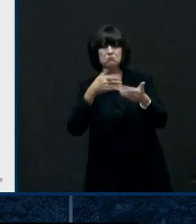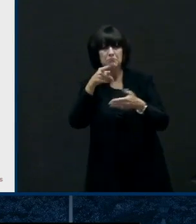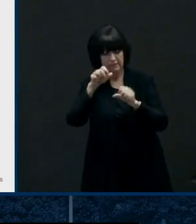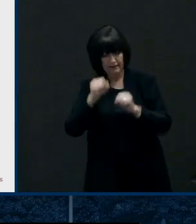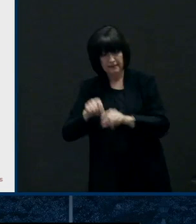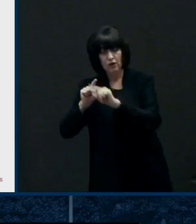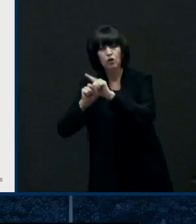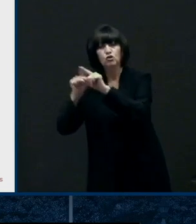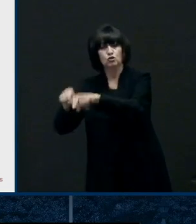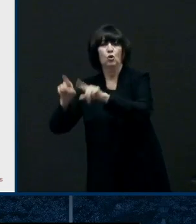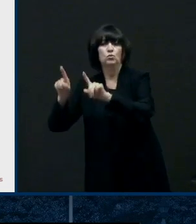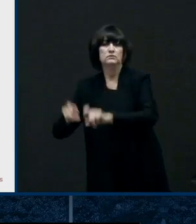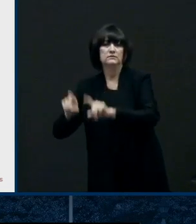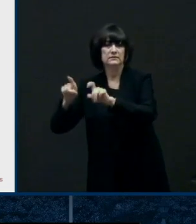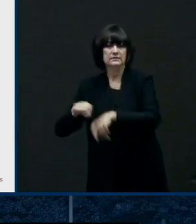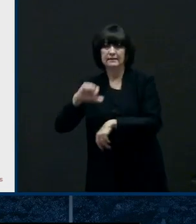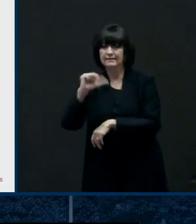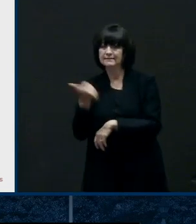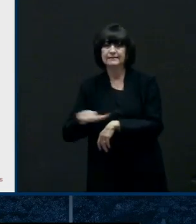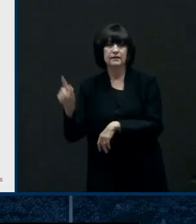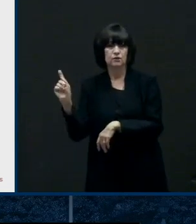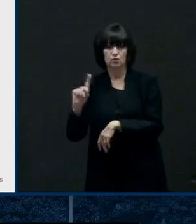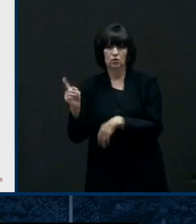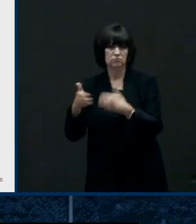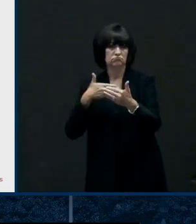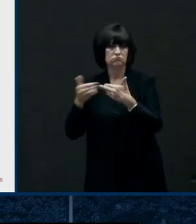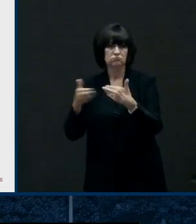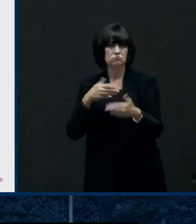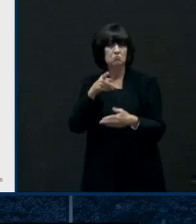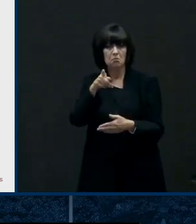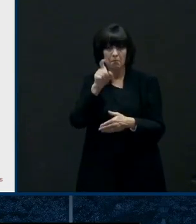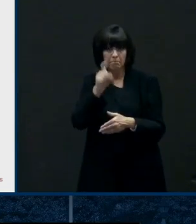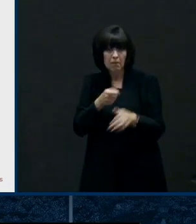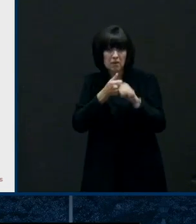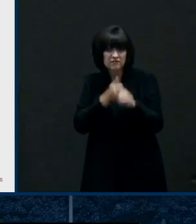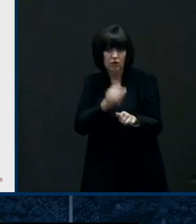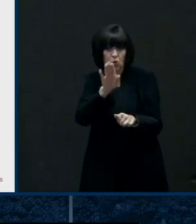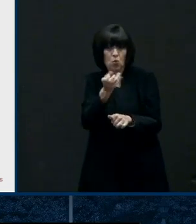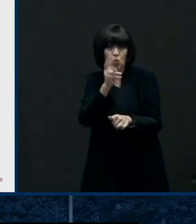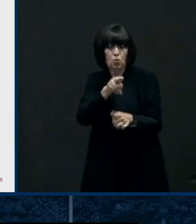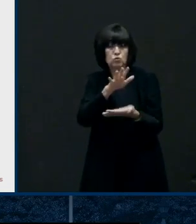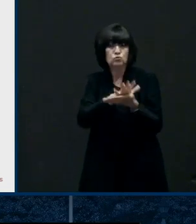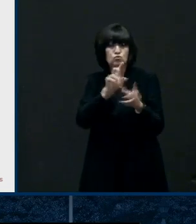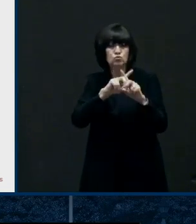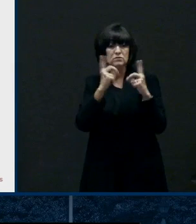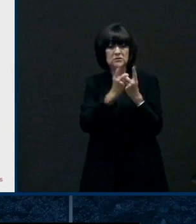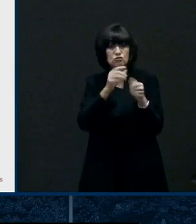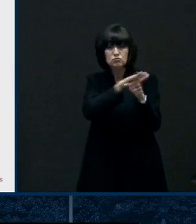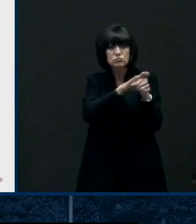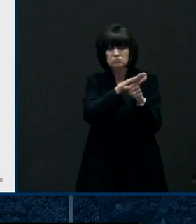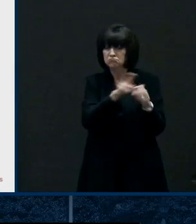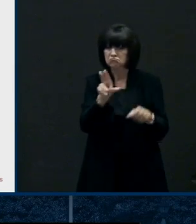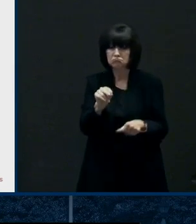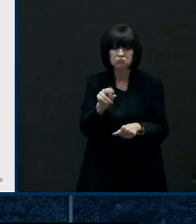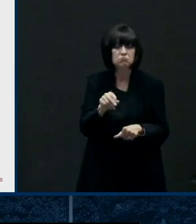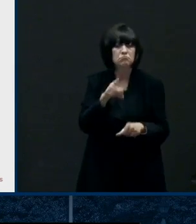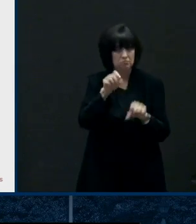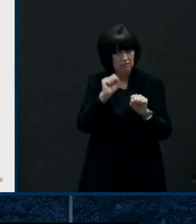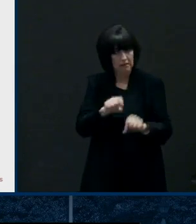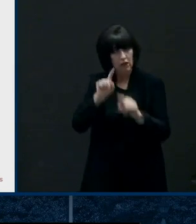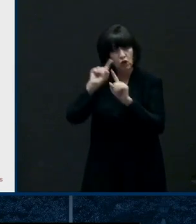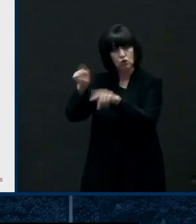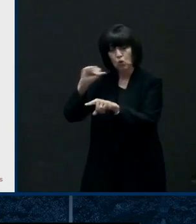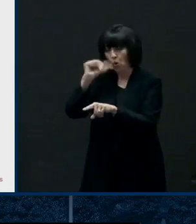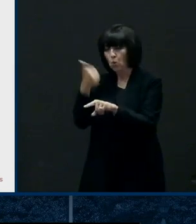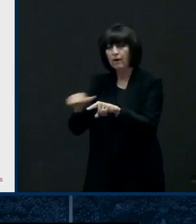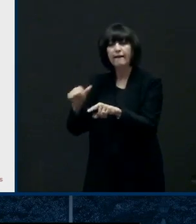for the community as well but we are going to be you know probably doing twice to three times amount of testing for several weeks there so it's going to be a heavy logistical